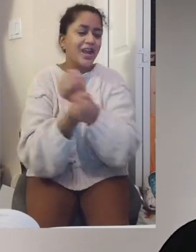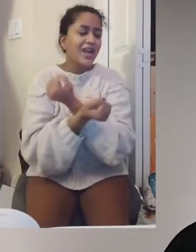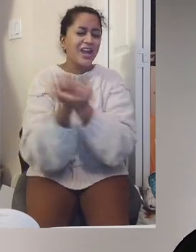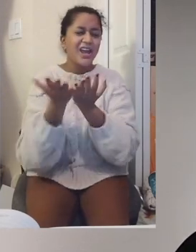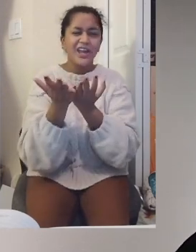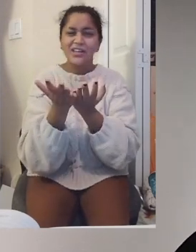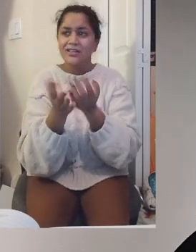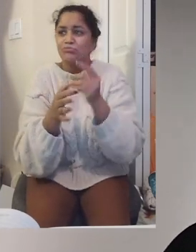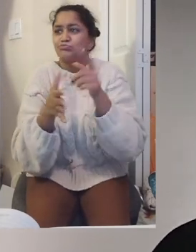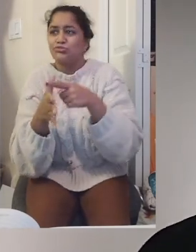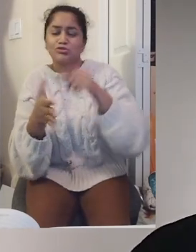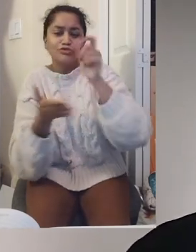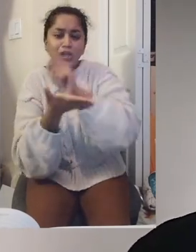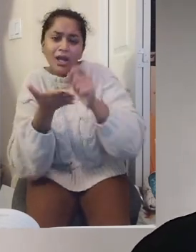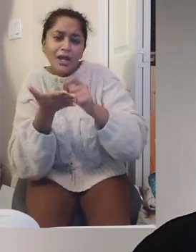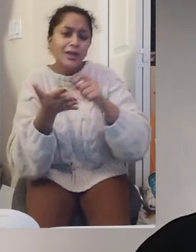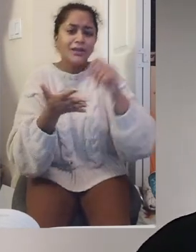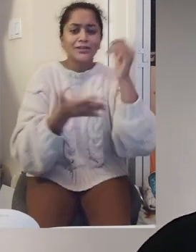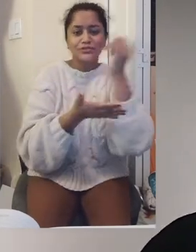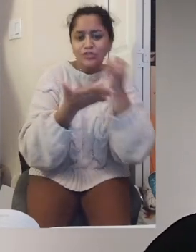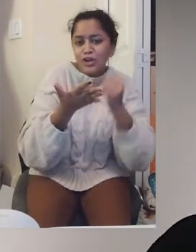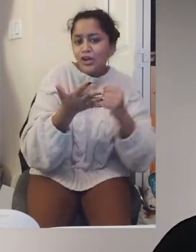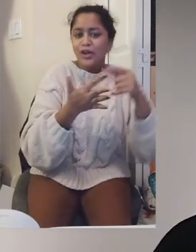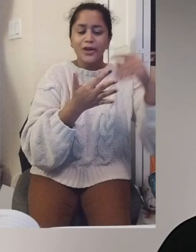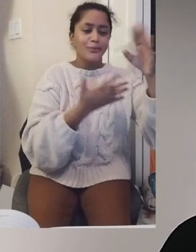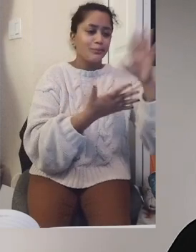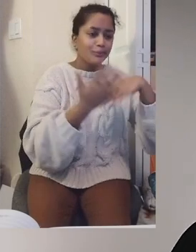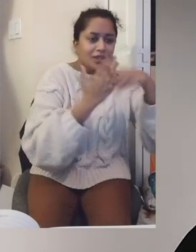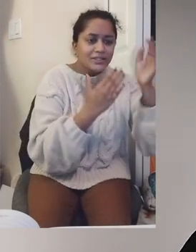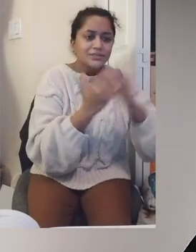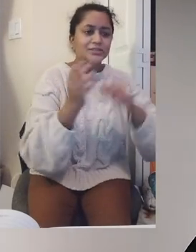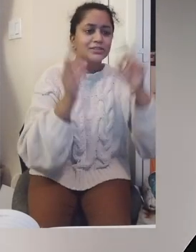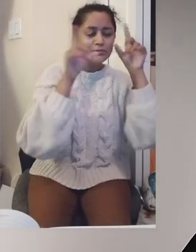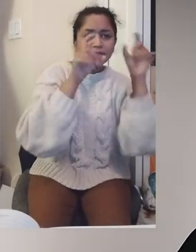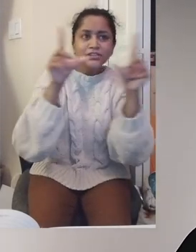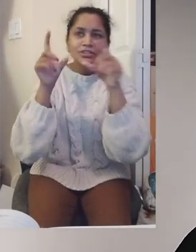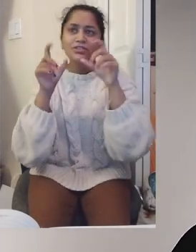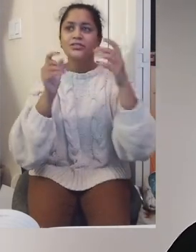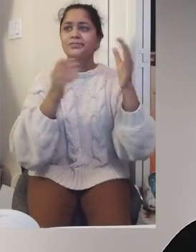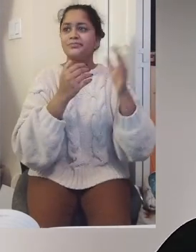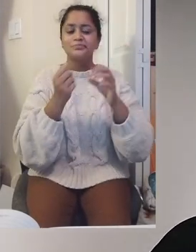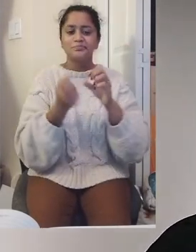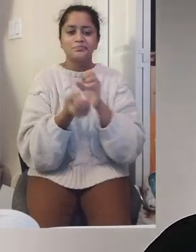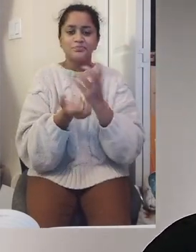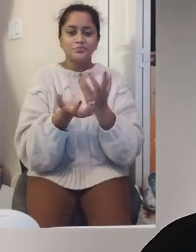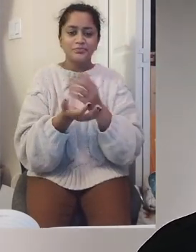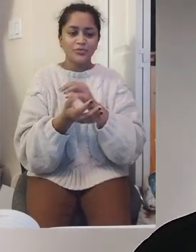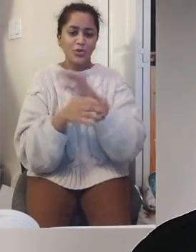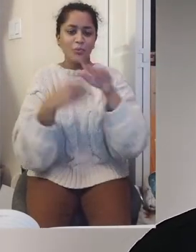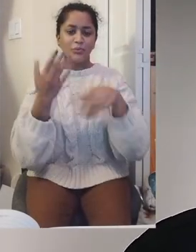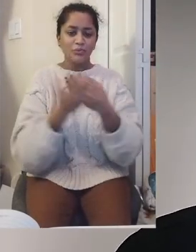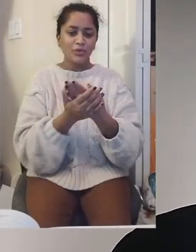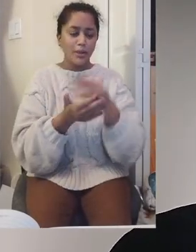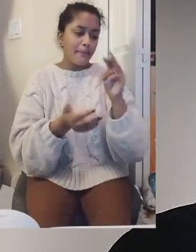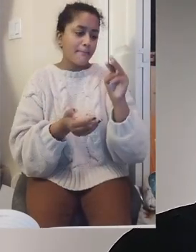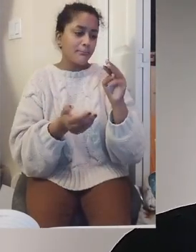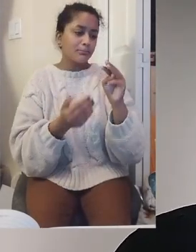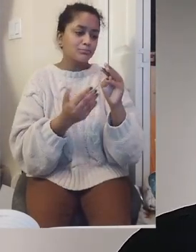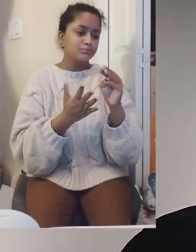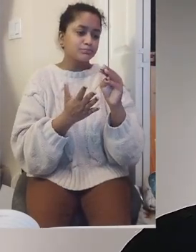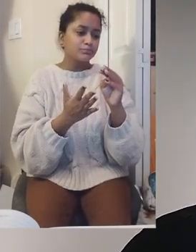to any medium artistically. So, that's part of my role in a small kind of a way.